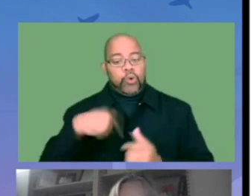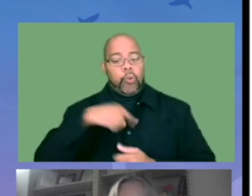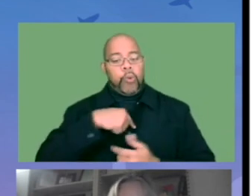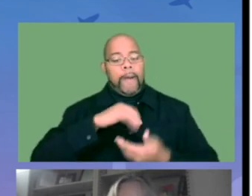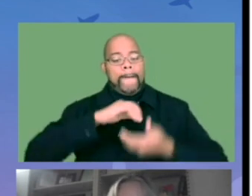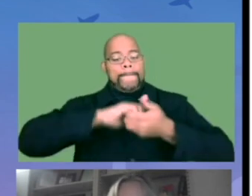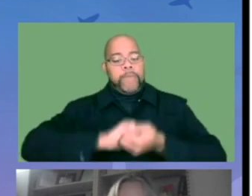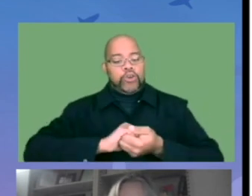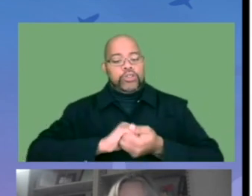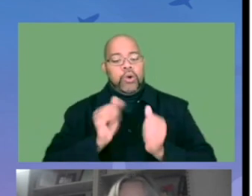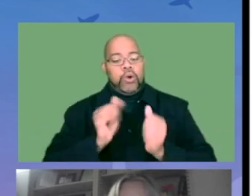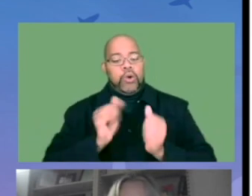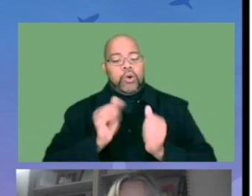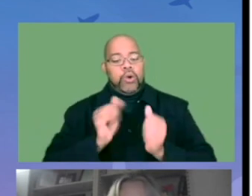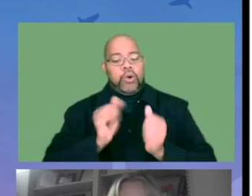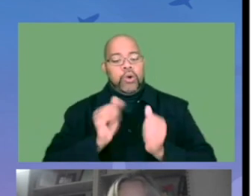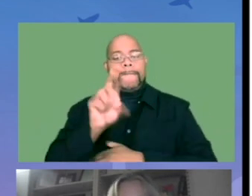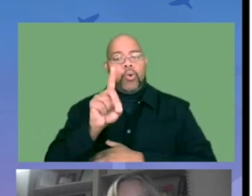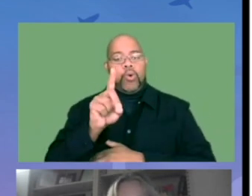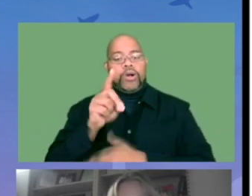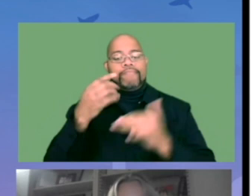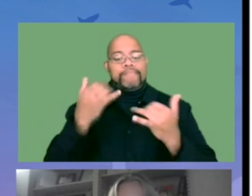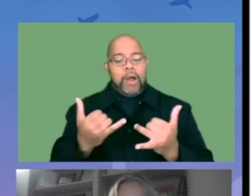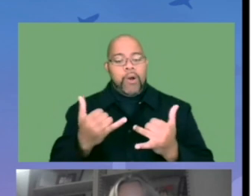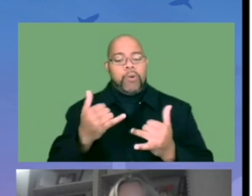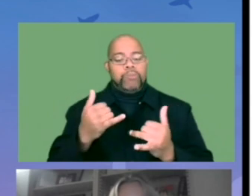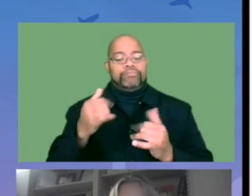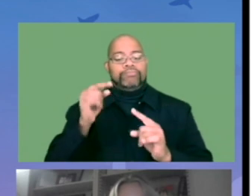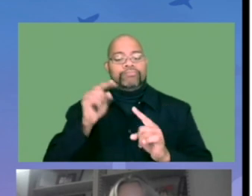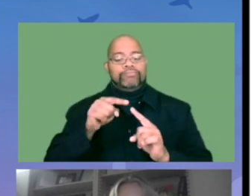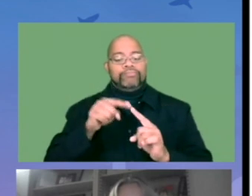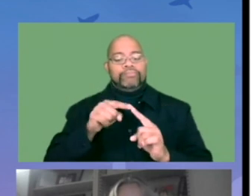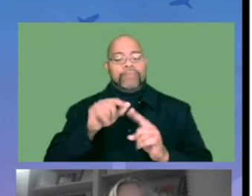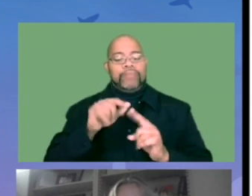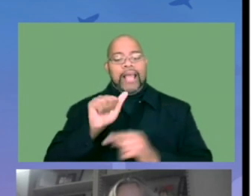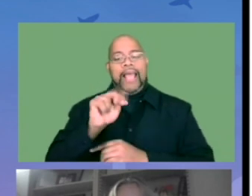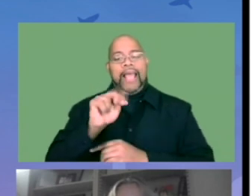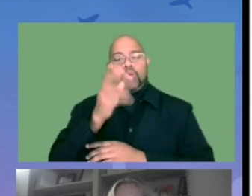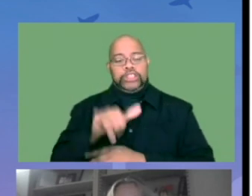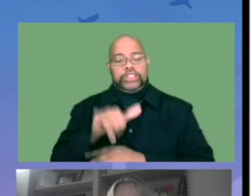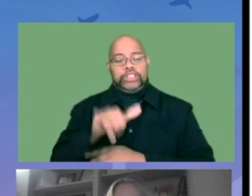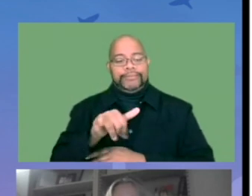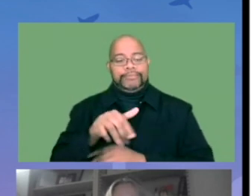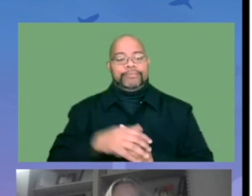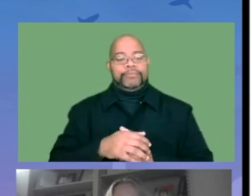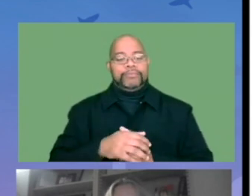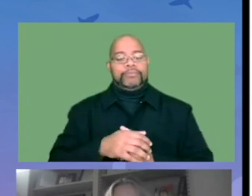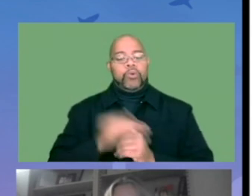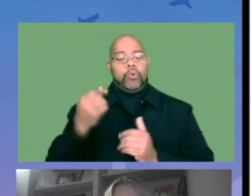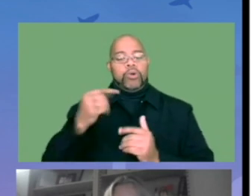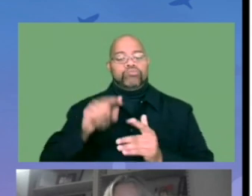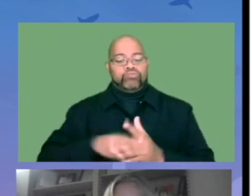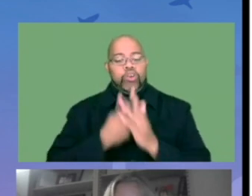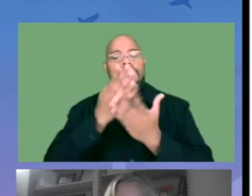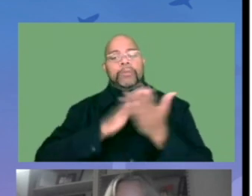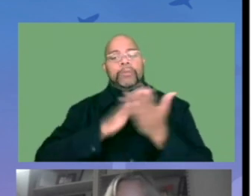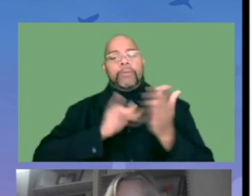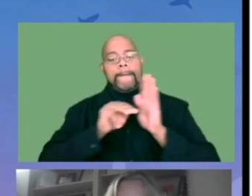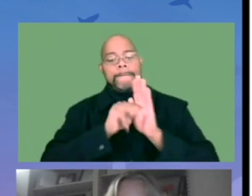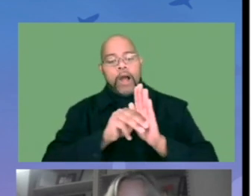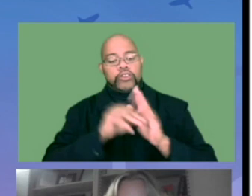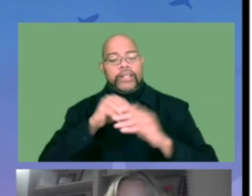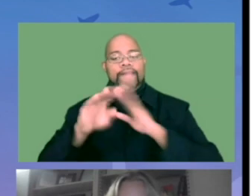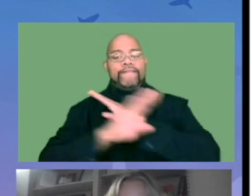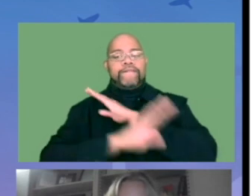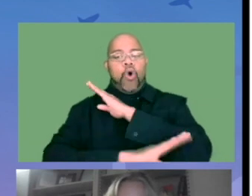be lower and there is a definite need for support. And we also have within the center, we research